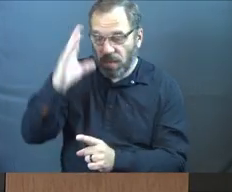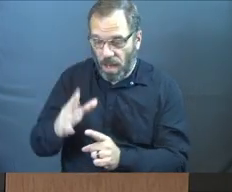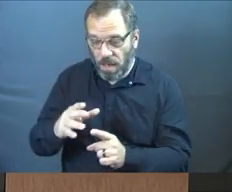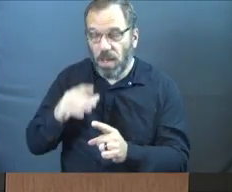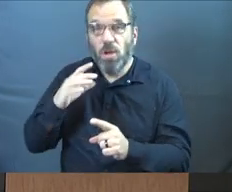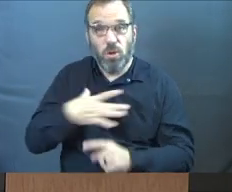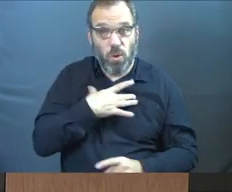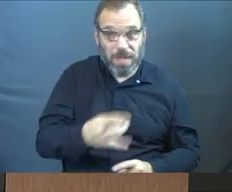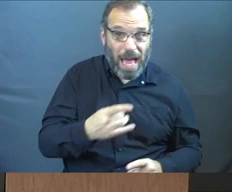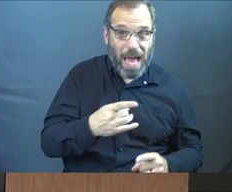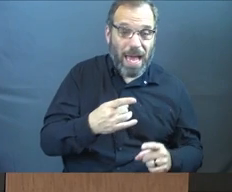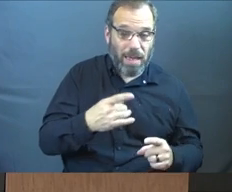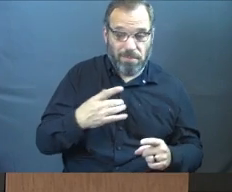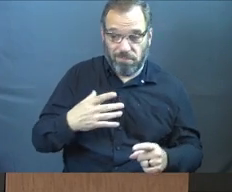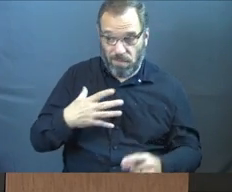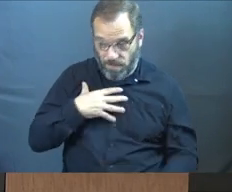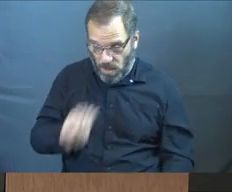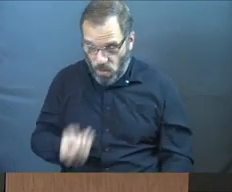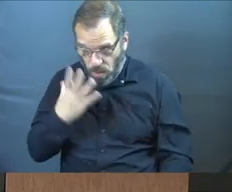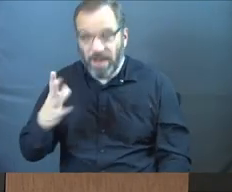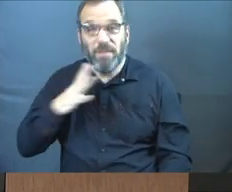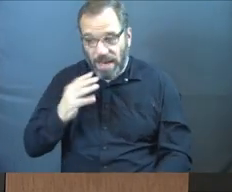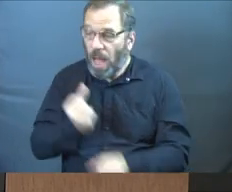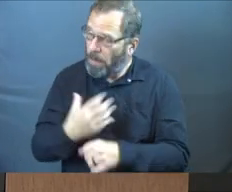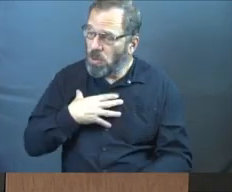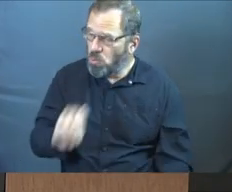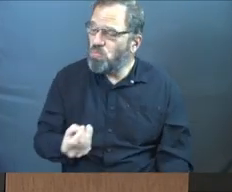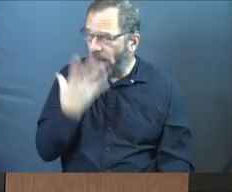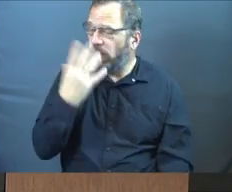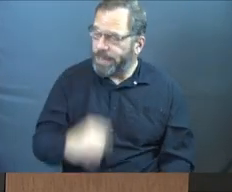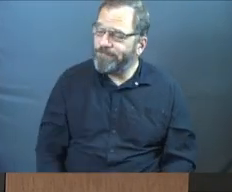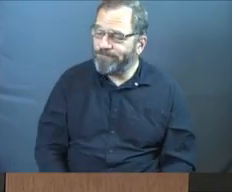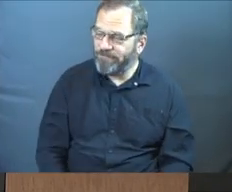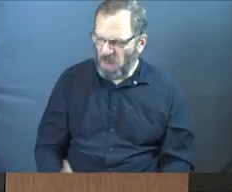God says, in effect, you like being light-skinned, Miriam? I'll make you light-skinned.